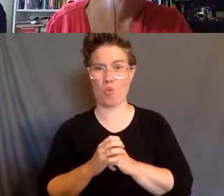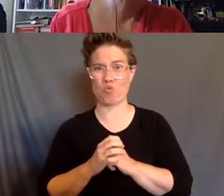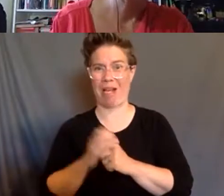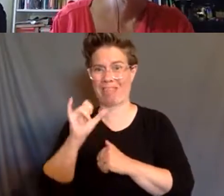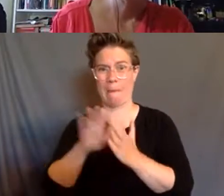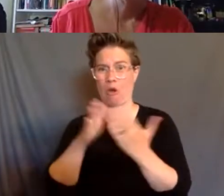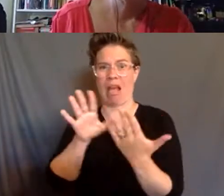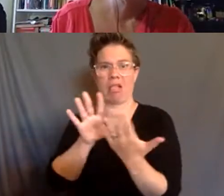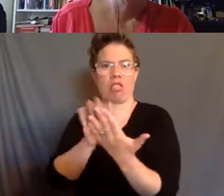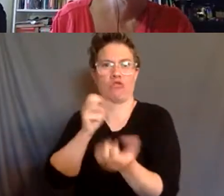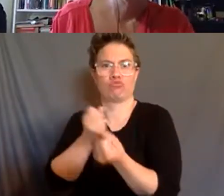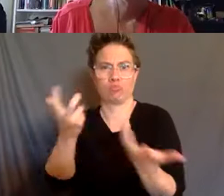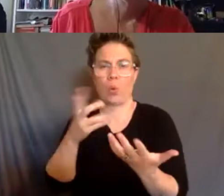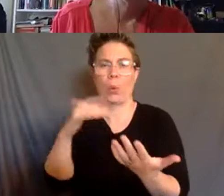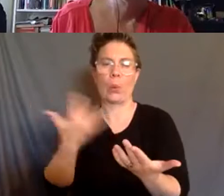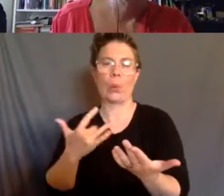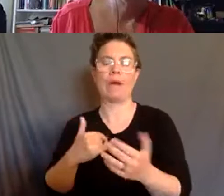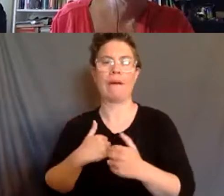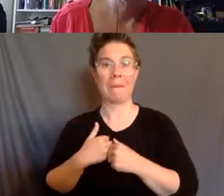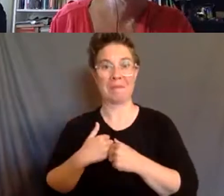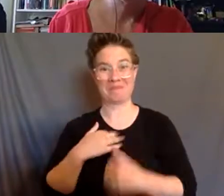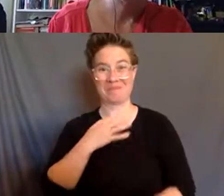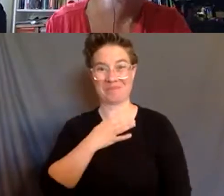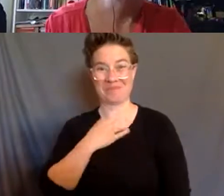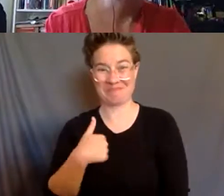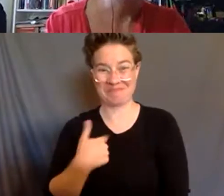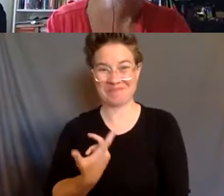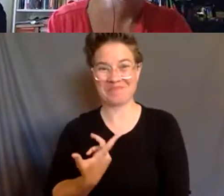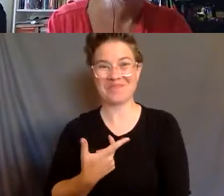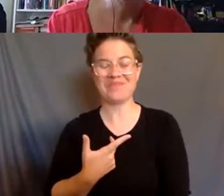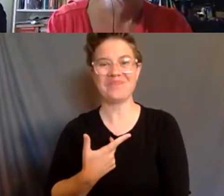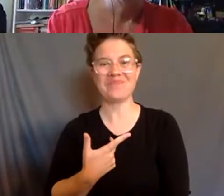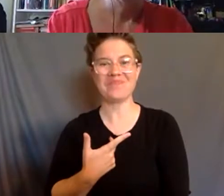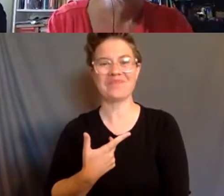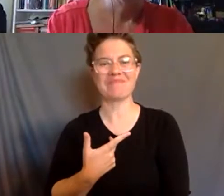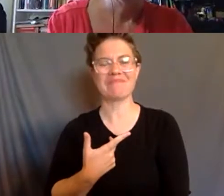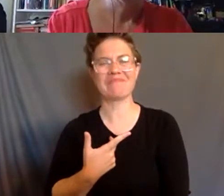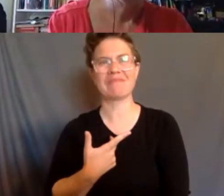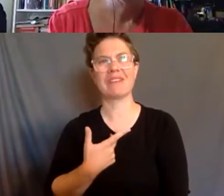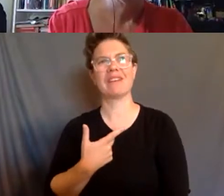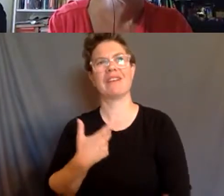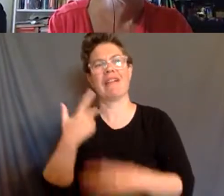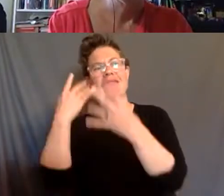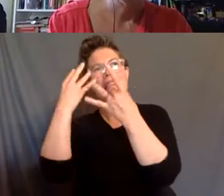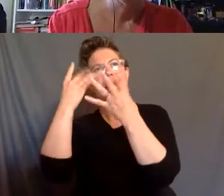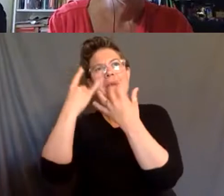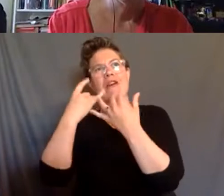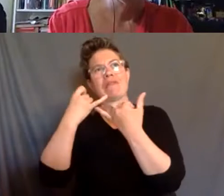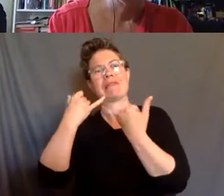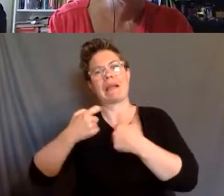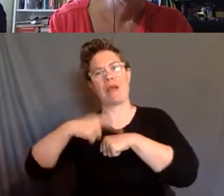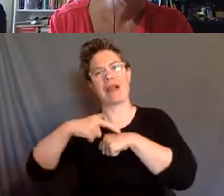this book. But I was really curious about asking you to reflect on the current moment of rebellion